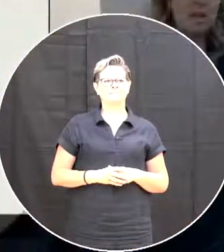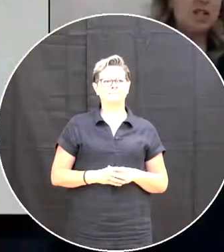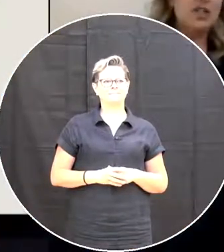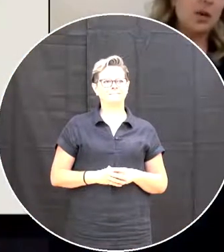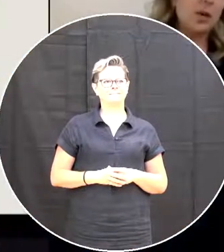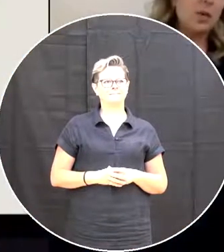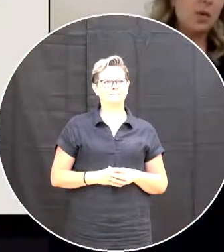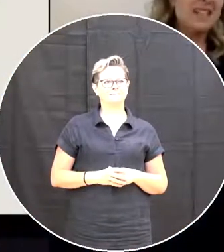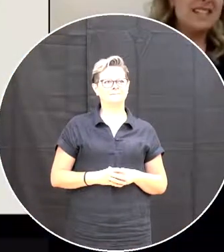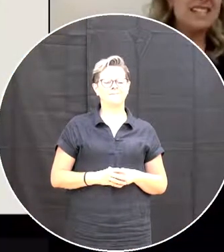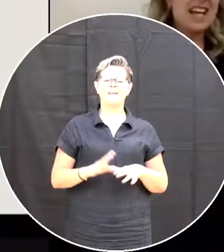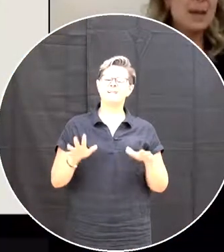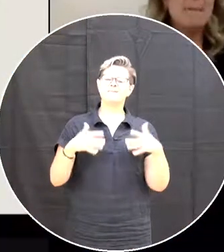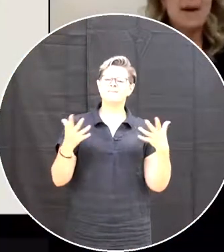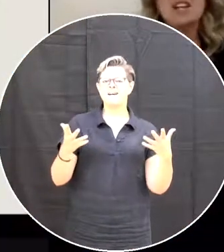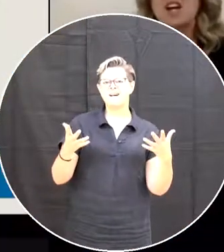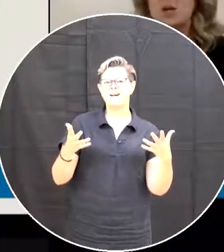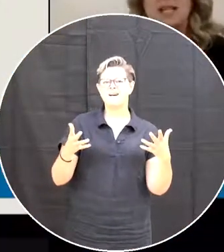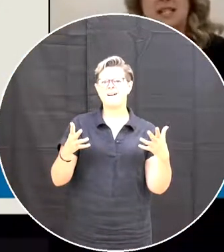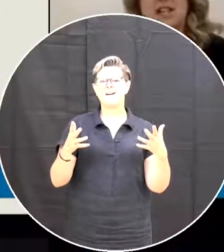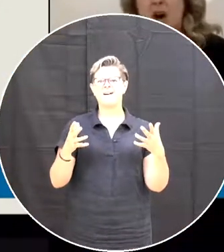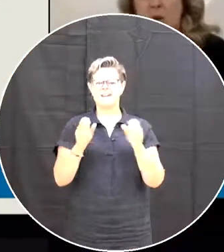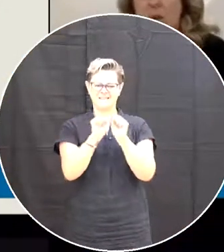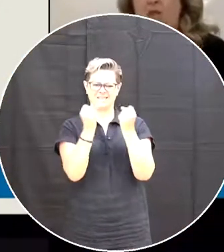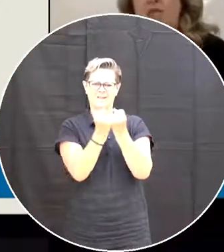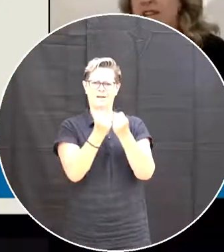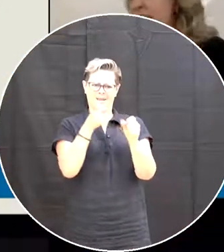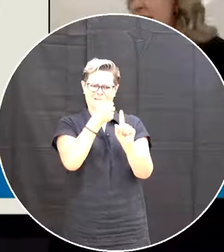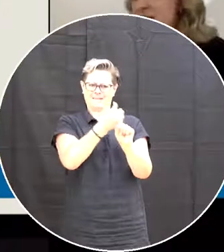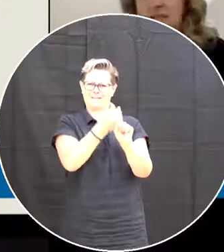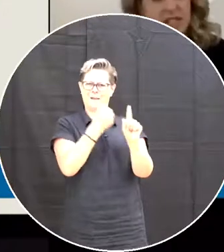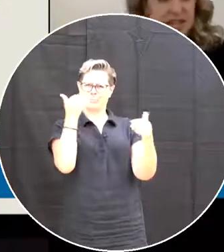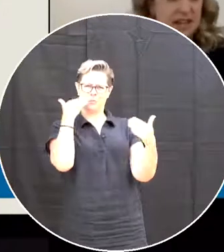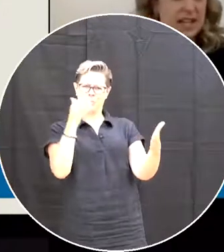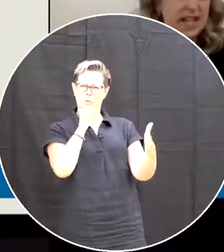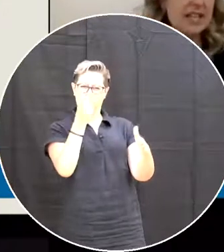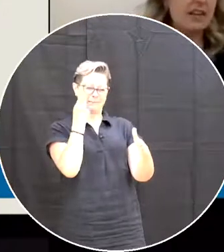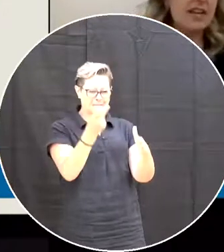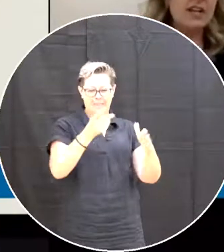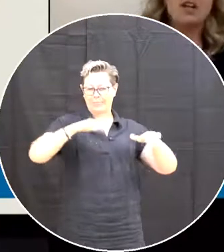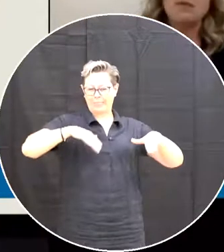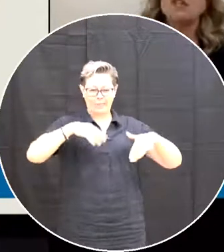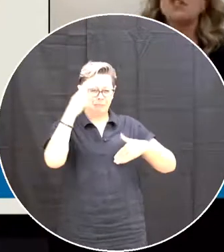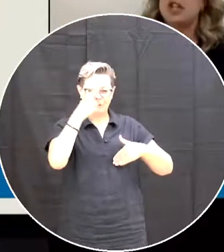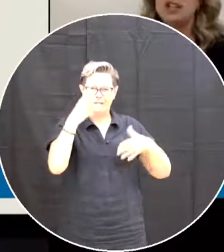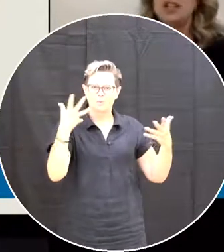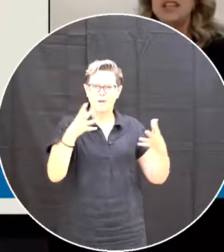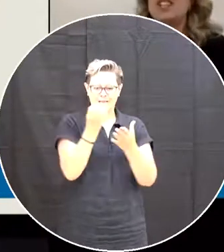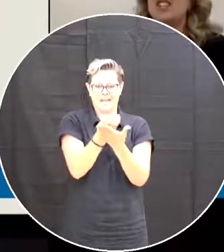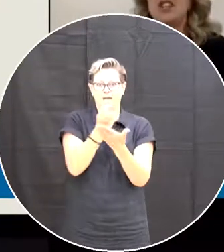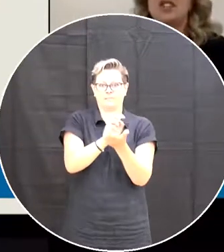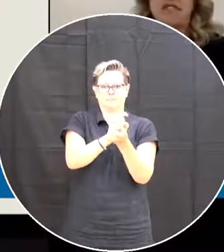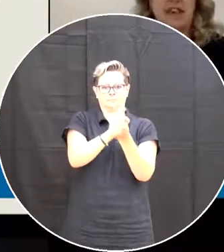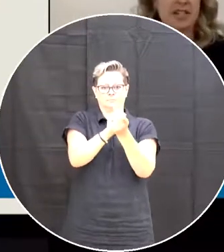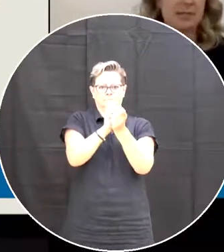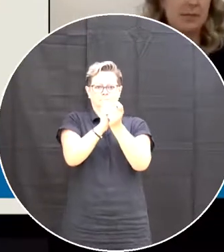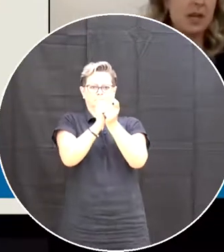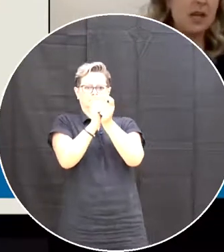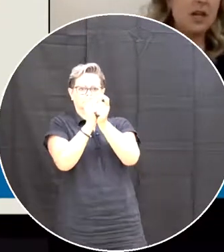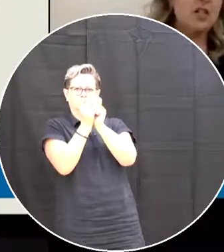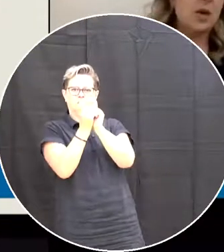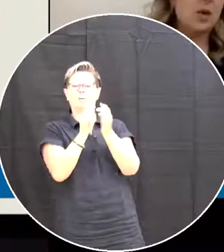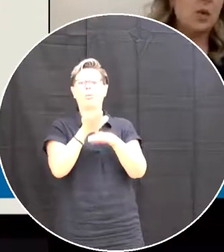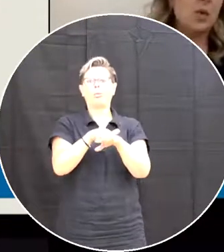So what society might not always know or realize or see Is that our economy is changing and it's changing fast